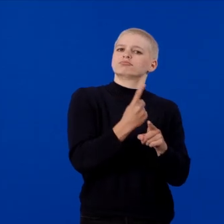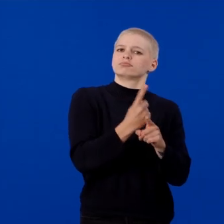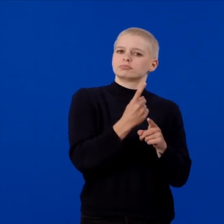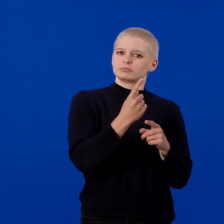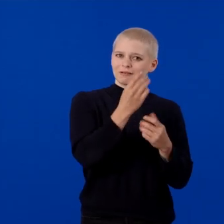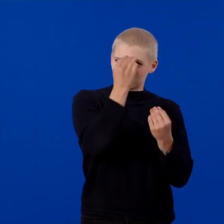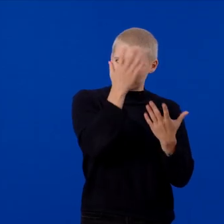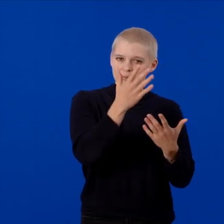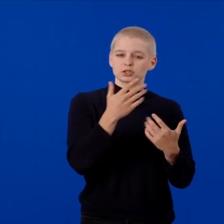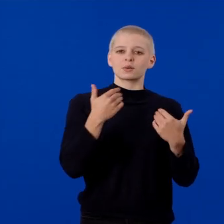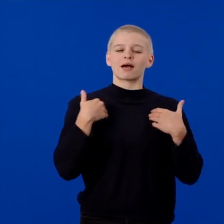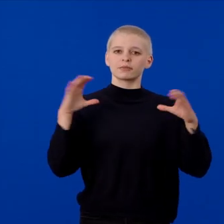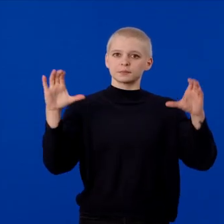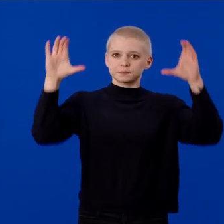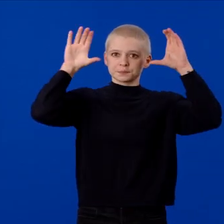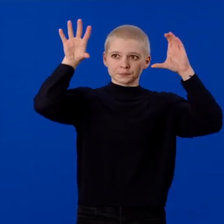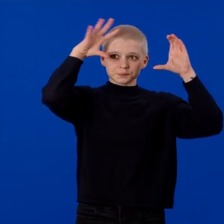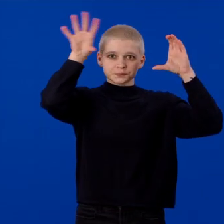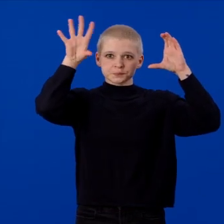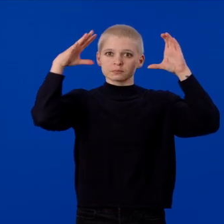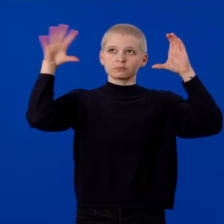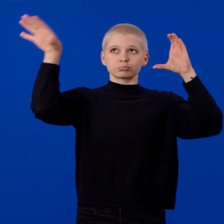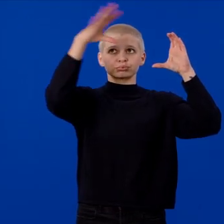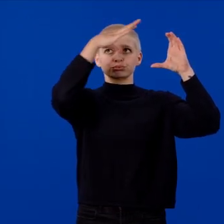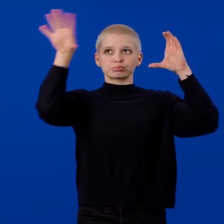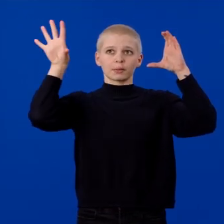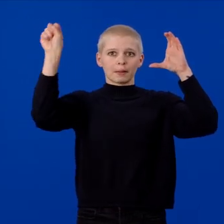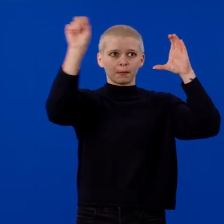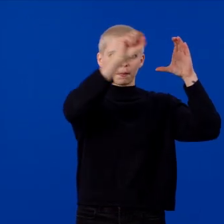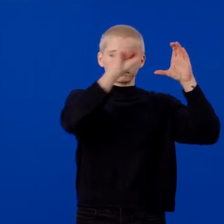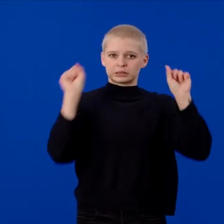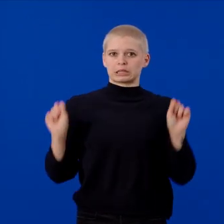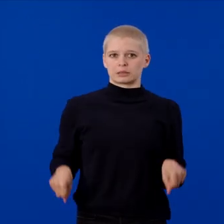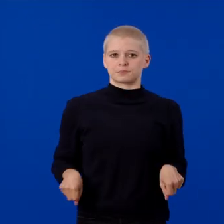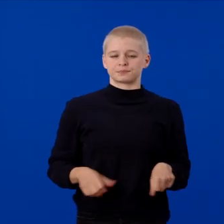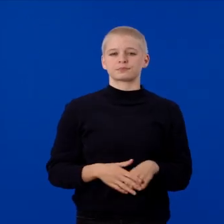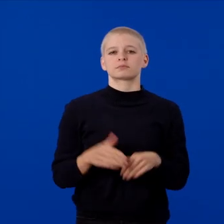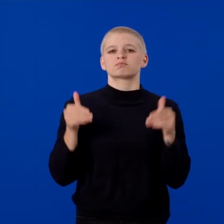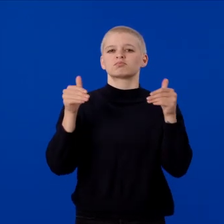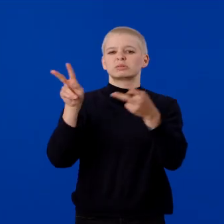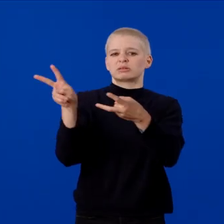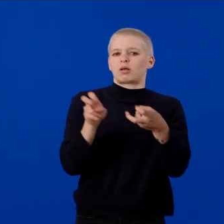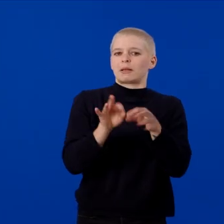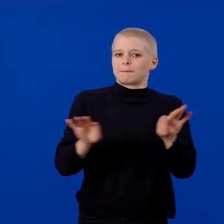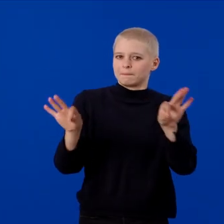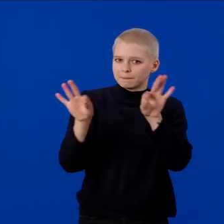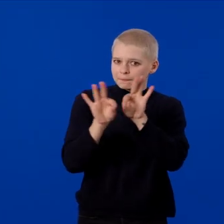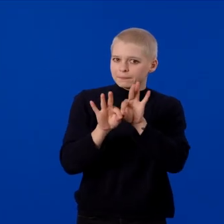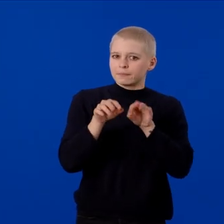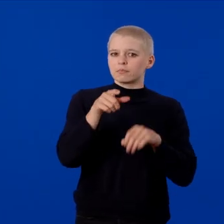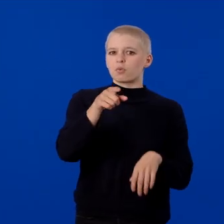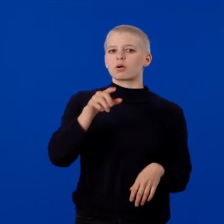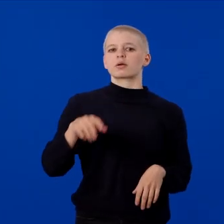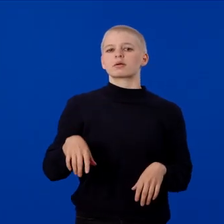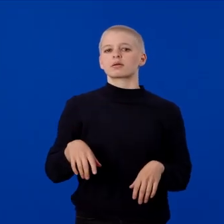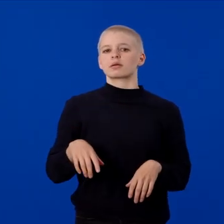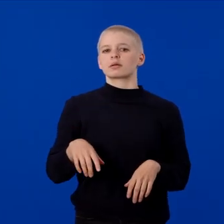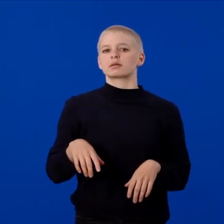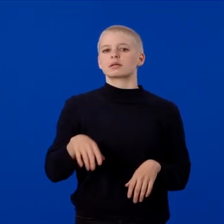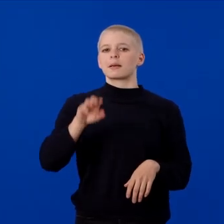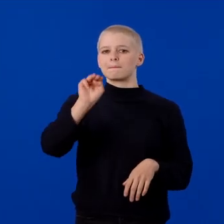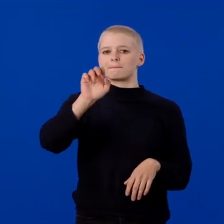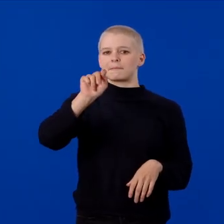the headset position and also rotation. Let's proceed by downloading and importing the SDKs from Meta packages